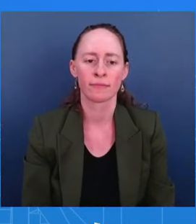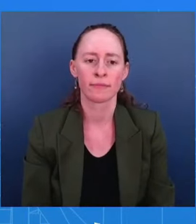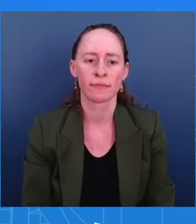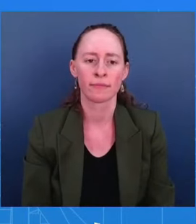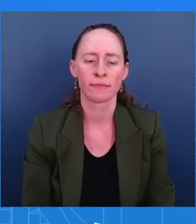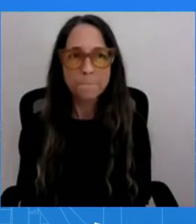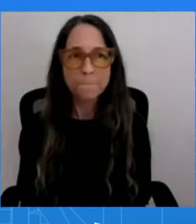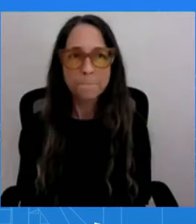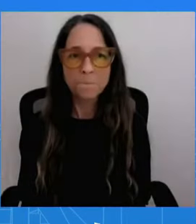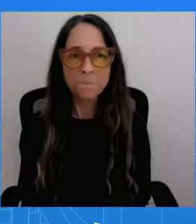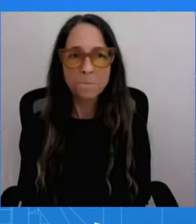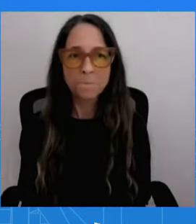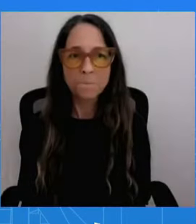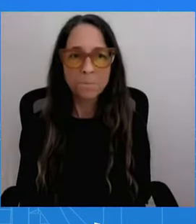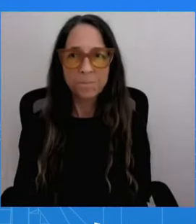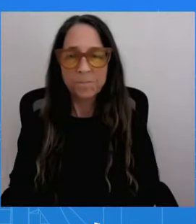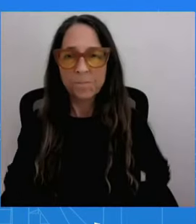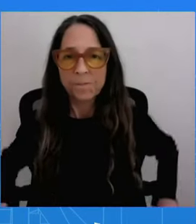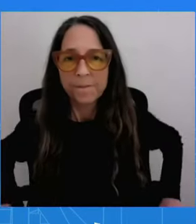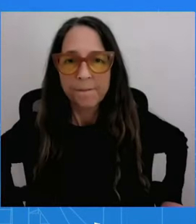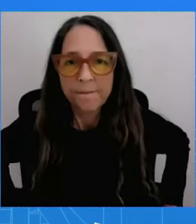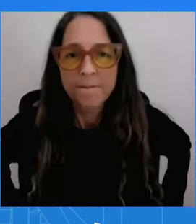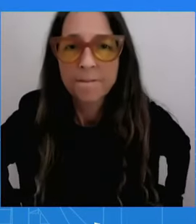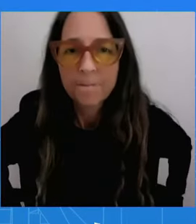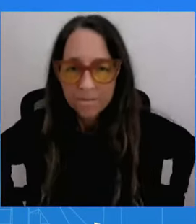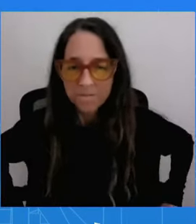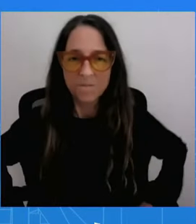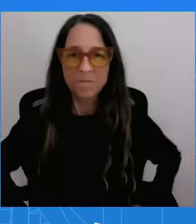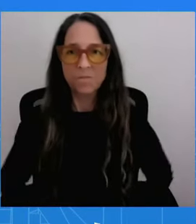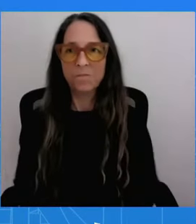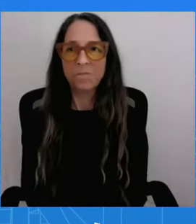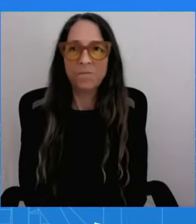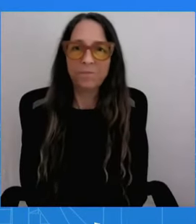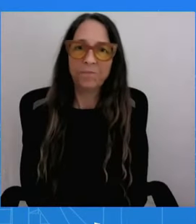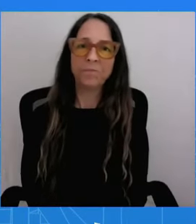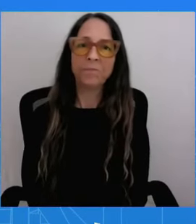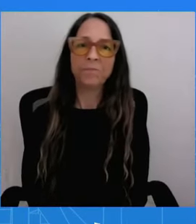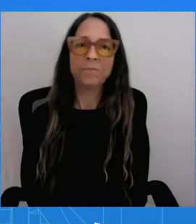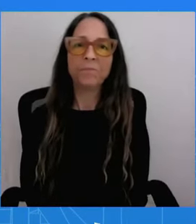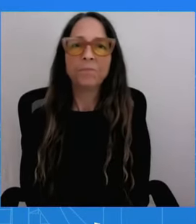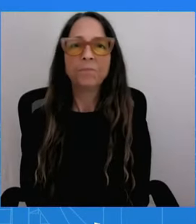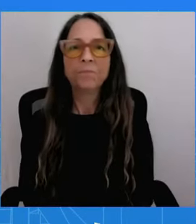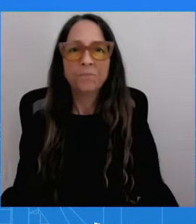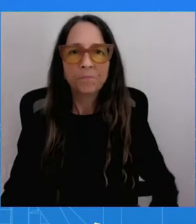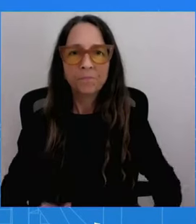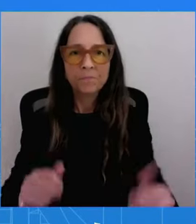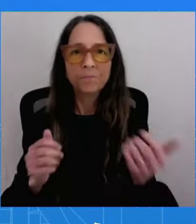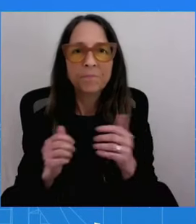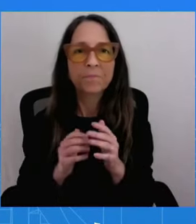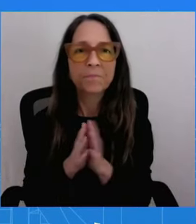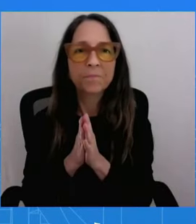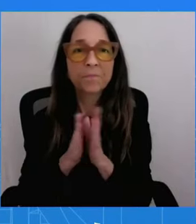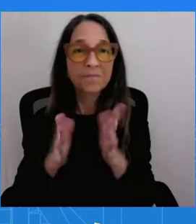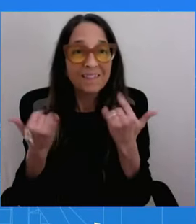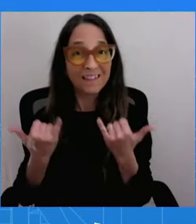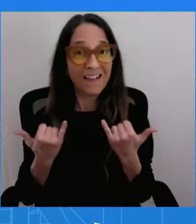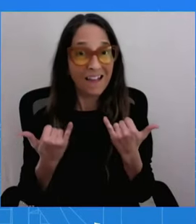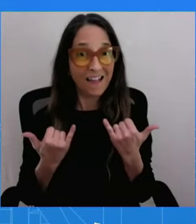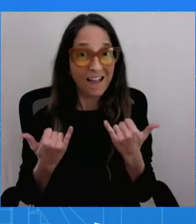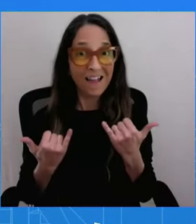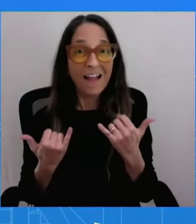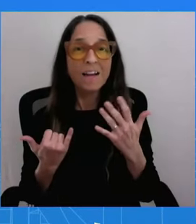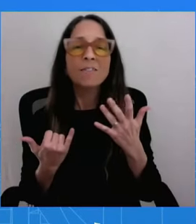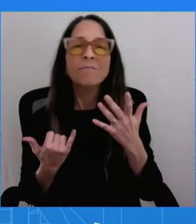personal travel and not official government business. I think the Pentagon has spoken to this or plans to provide a little bit more